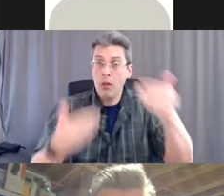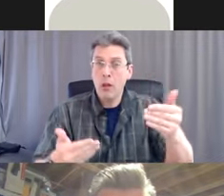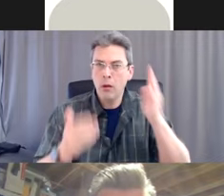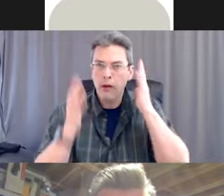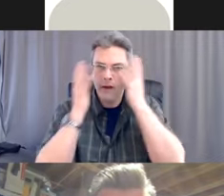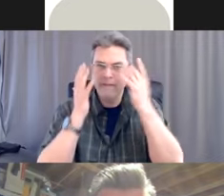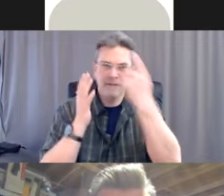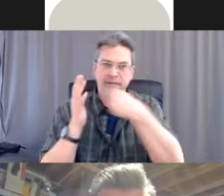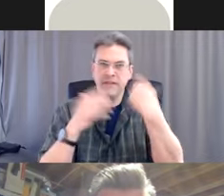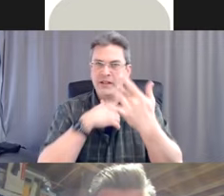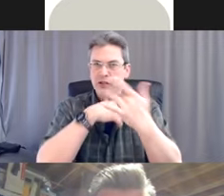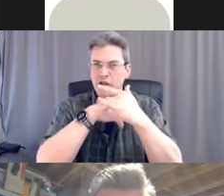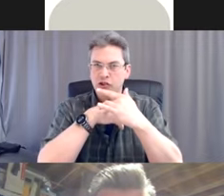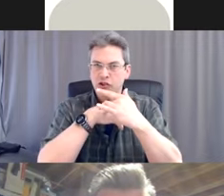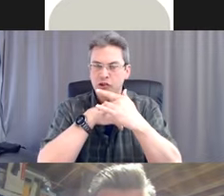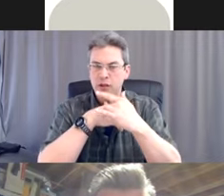Remove mask.